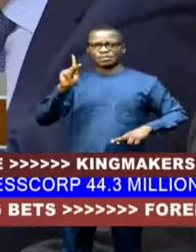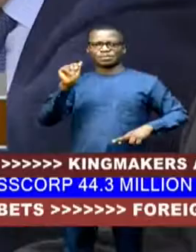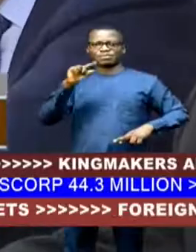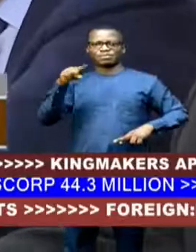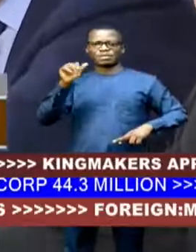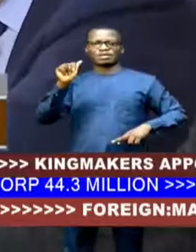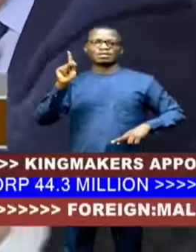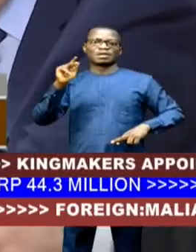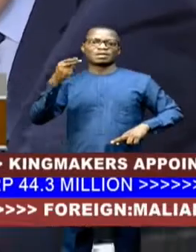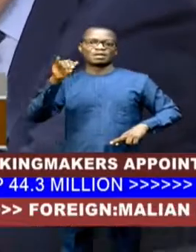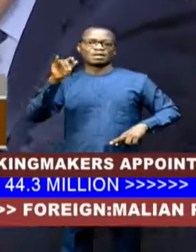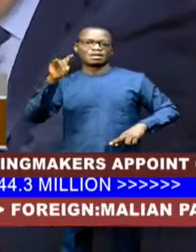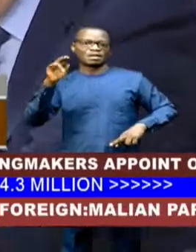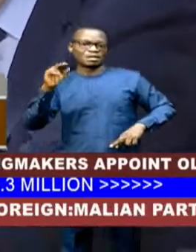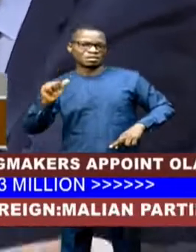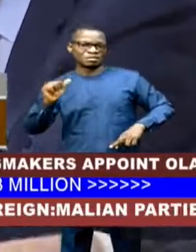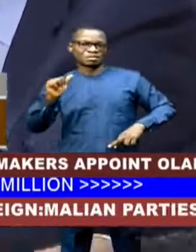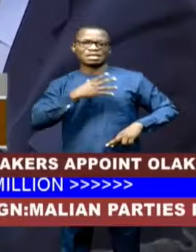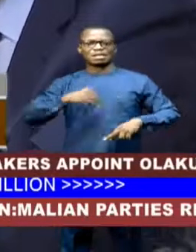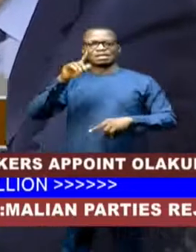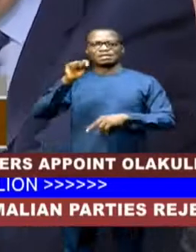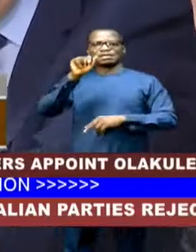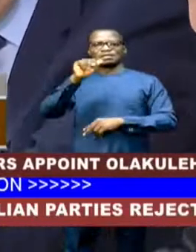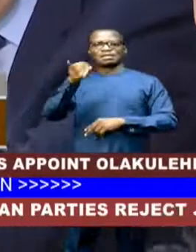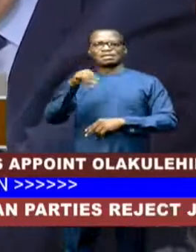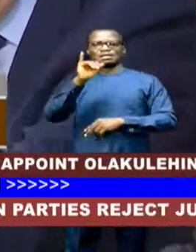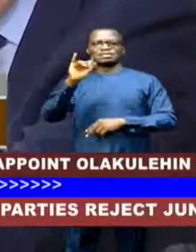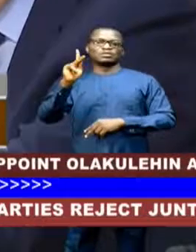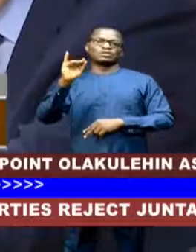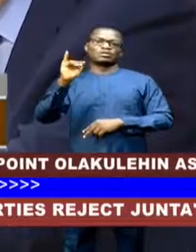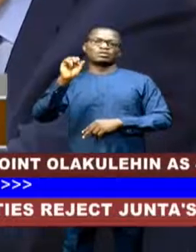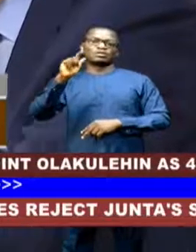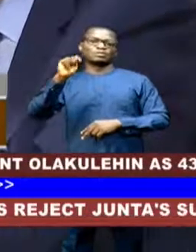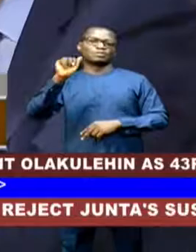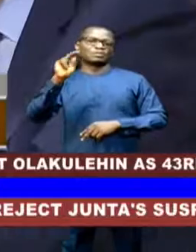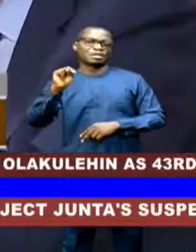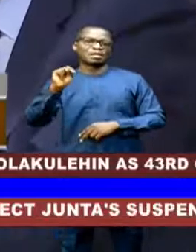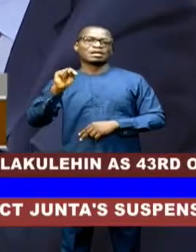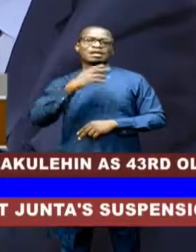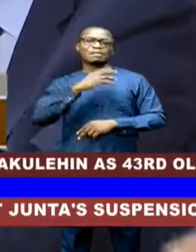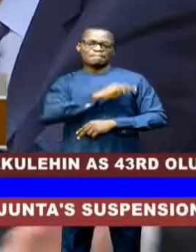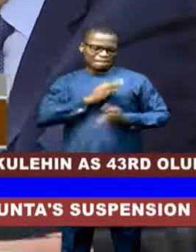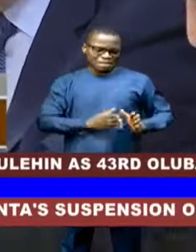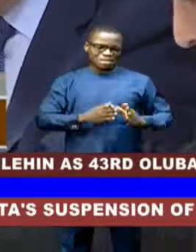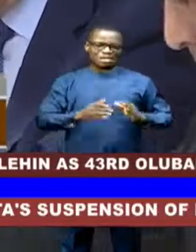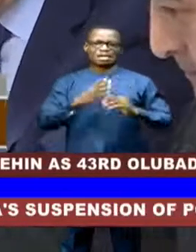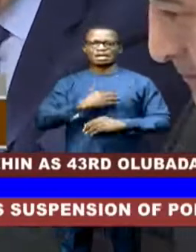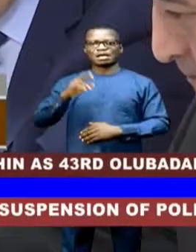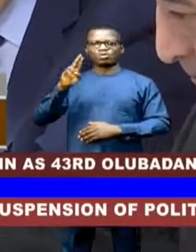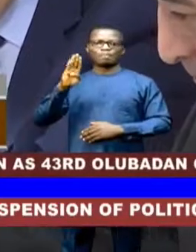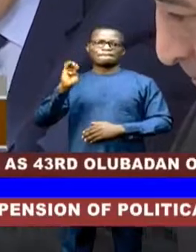Kazakhstan, Tajikistan, Turkmenistan, and Uzbekistan.